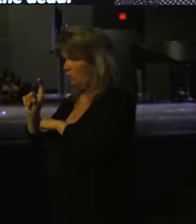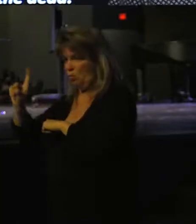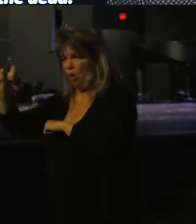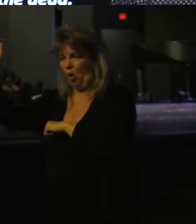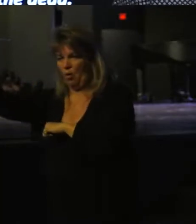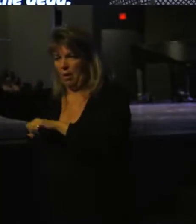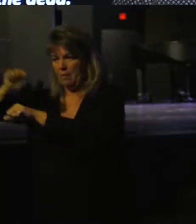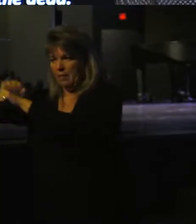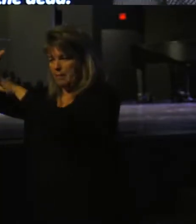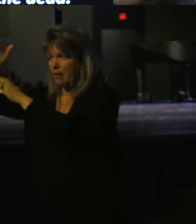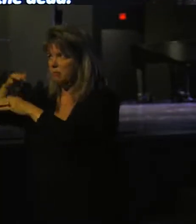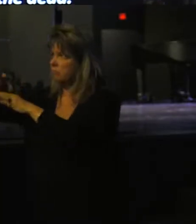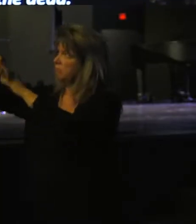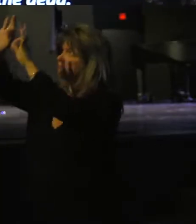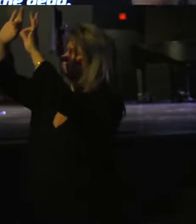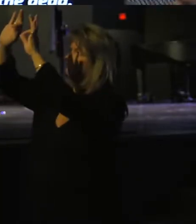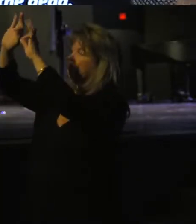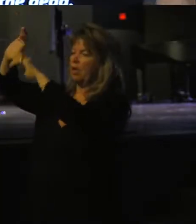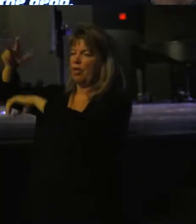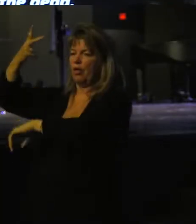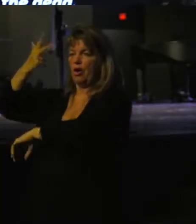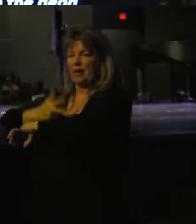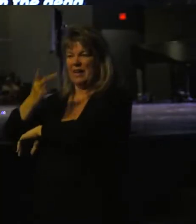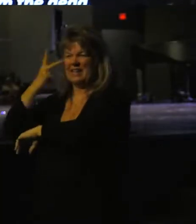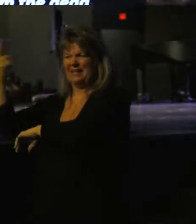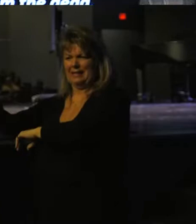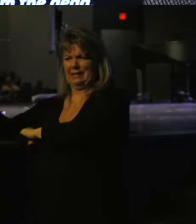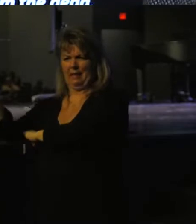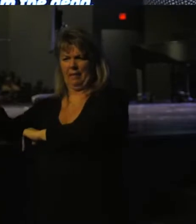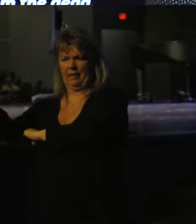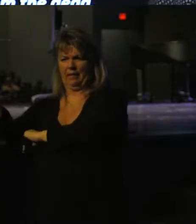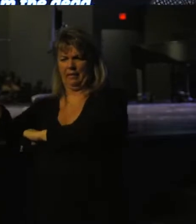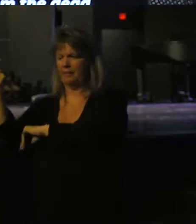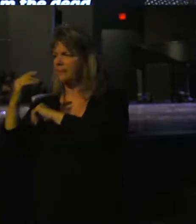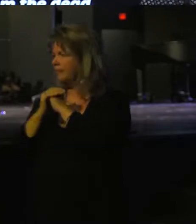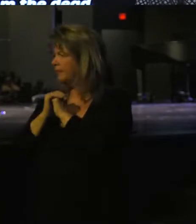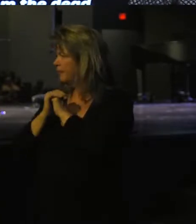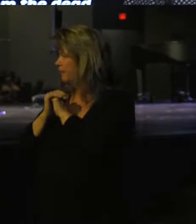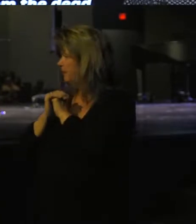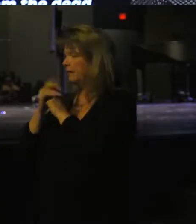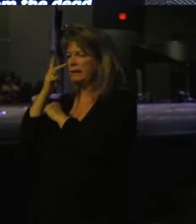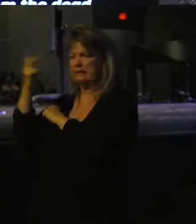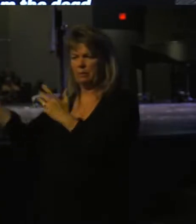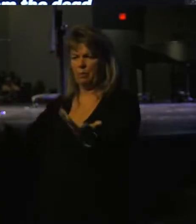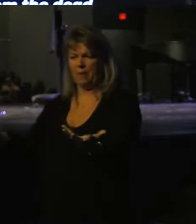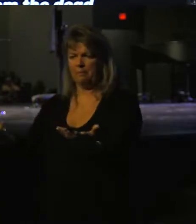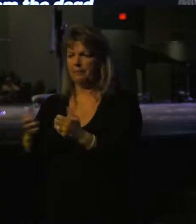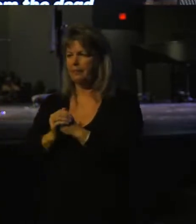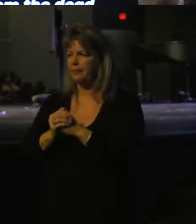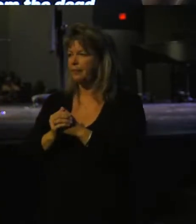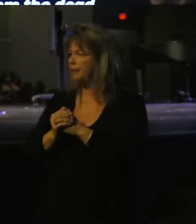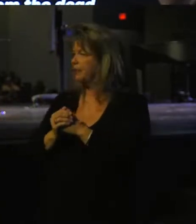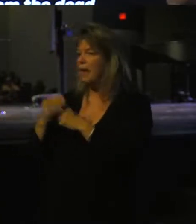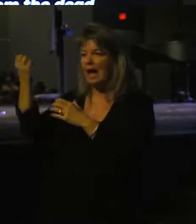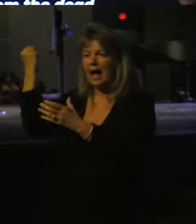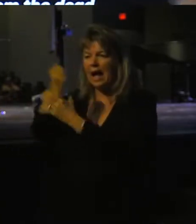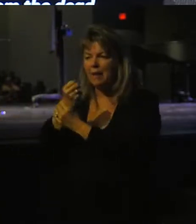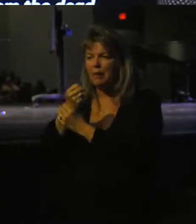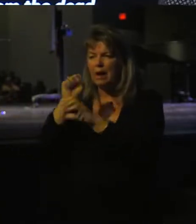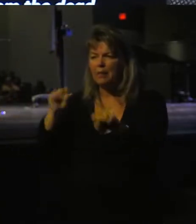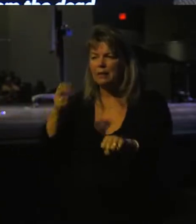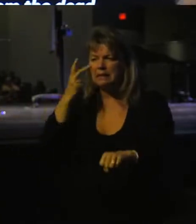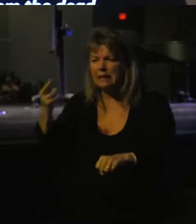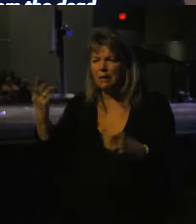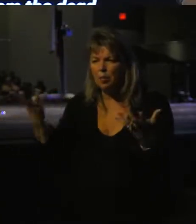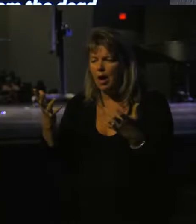mountain. He lifts up his eyes on the third day and he sees something. What did he see? What could Abraham have seen?